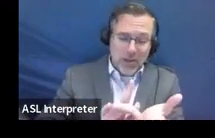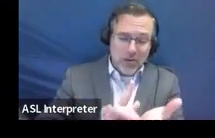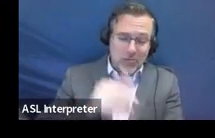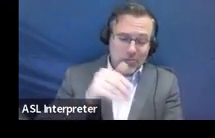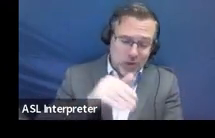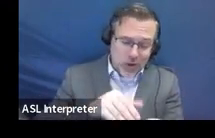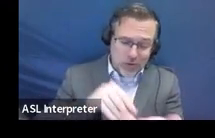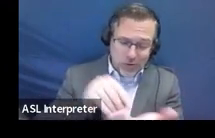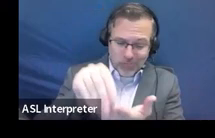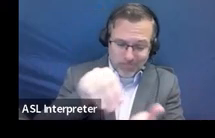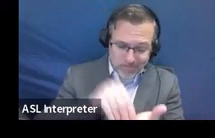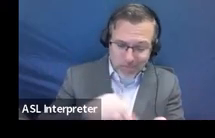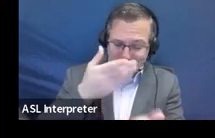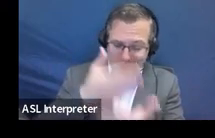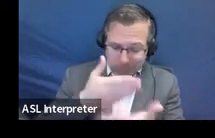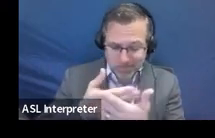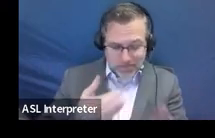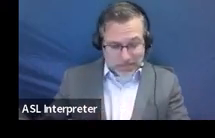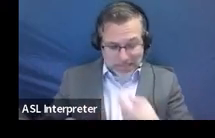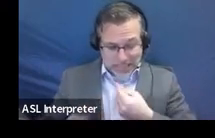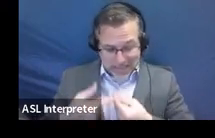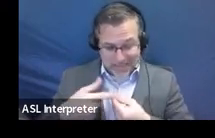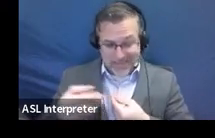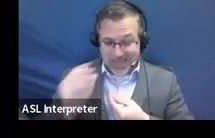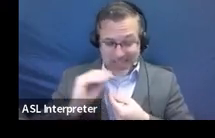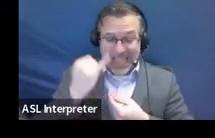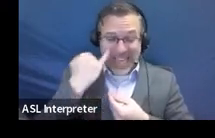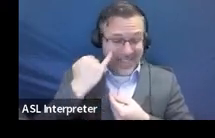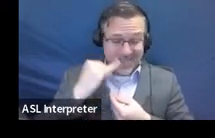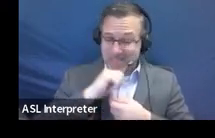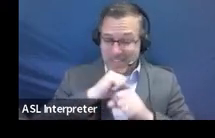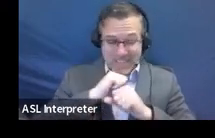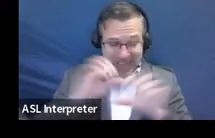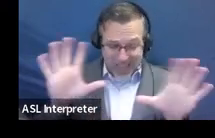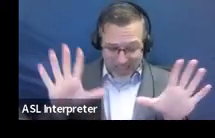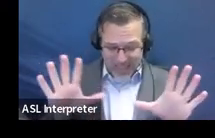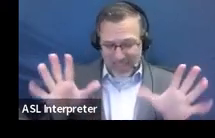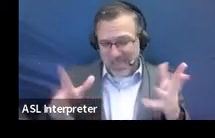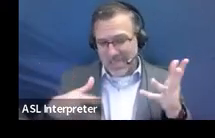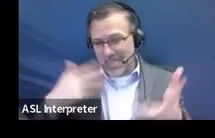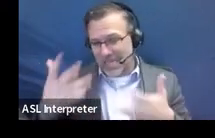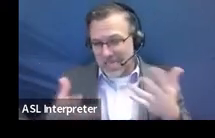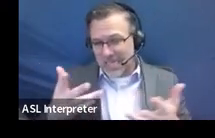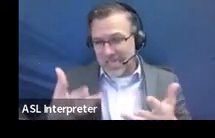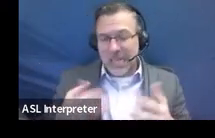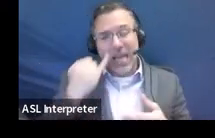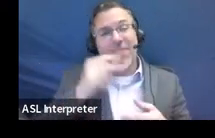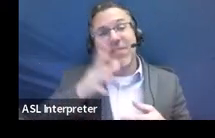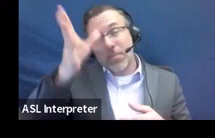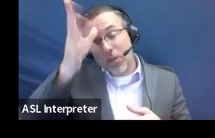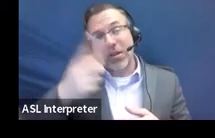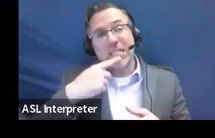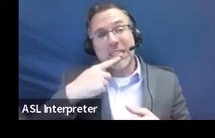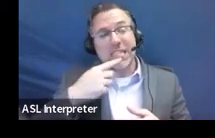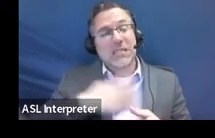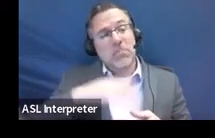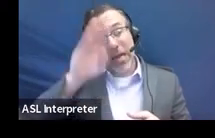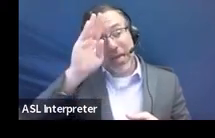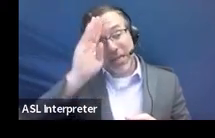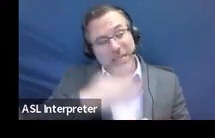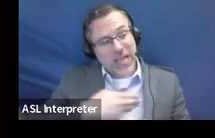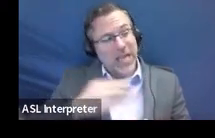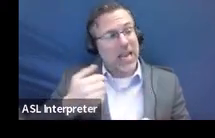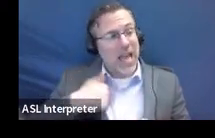the parent noted the student has had a history of generalized anxiety disorder, you know, and that's not,